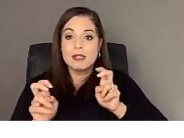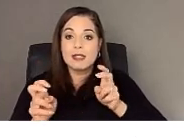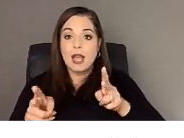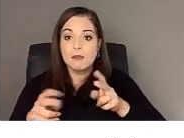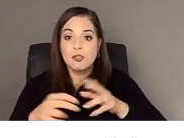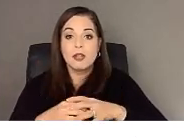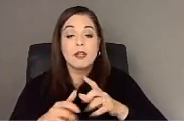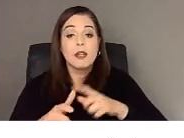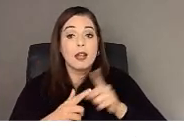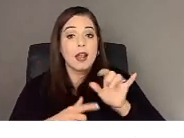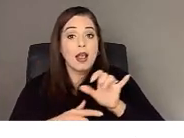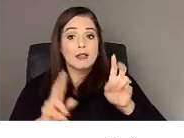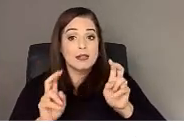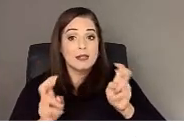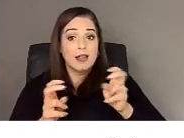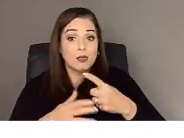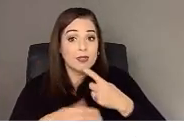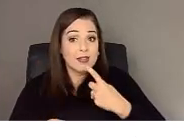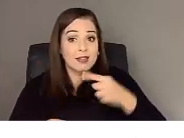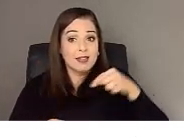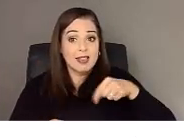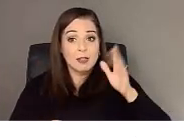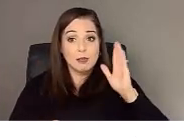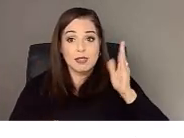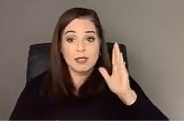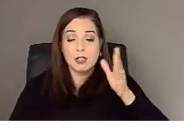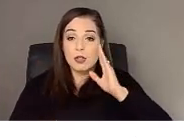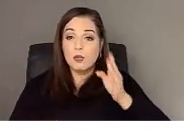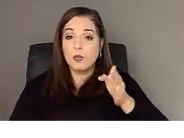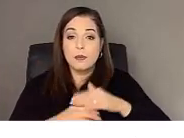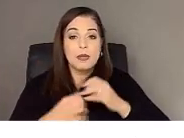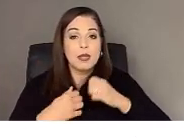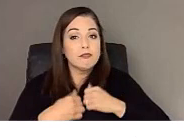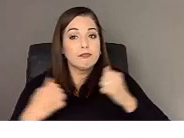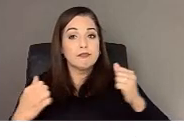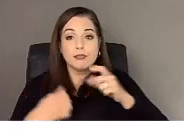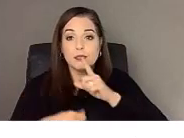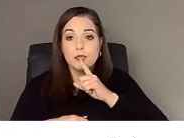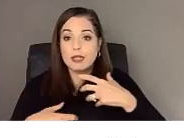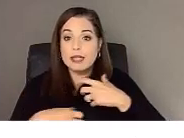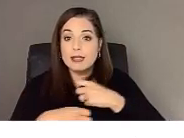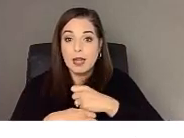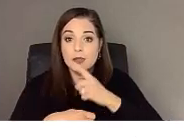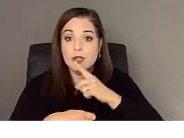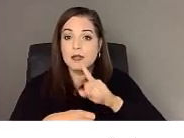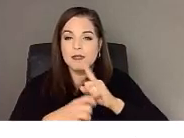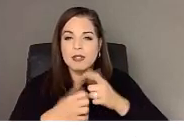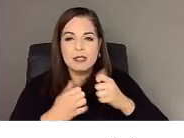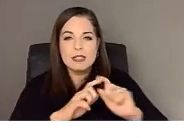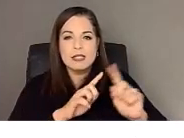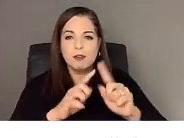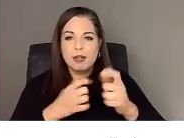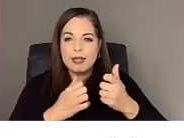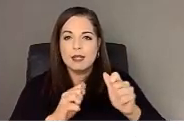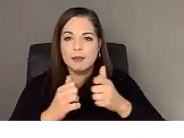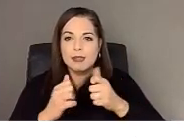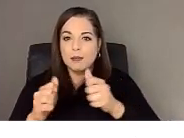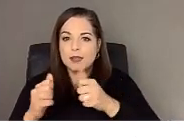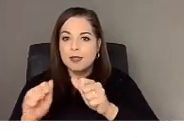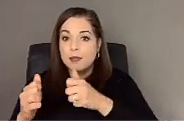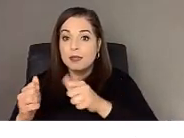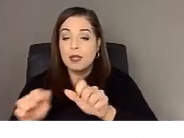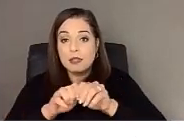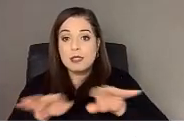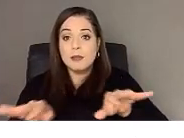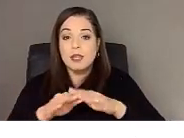as the title indicates, this presentation is a candid synopsis of a couple of different attempts we made at disseminating a snapshot